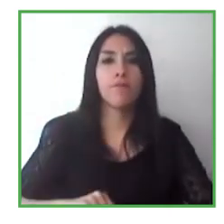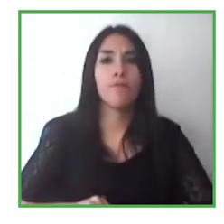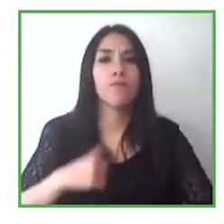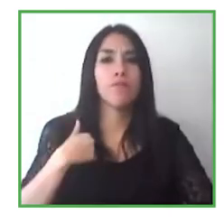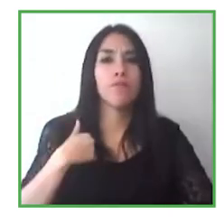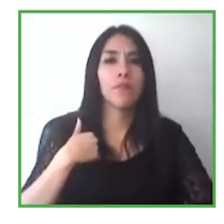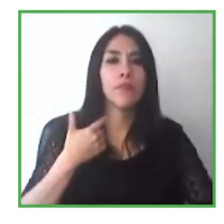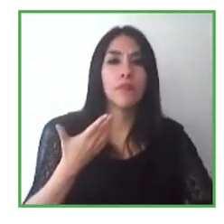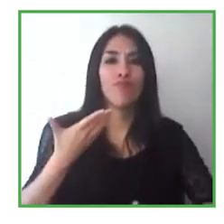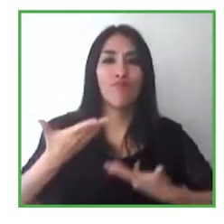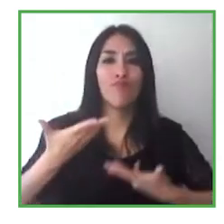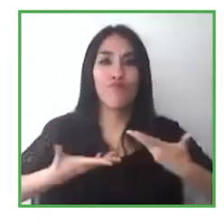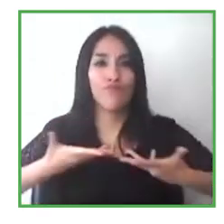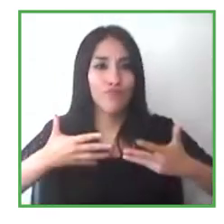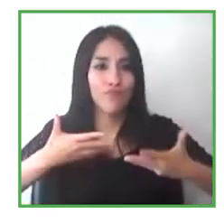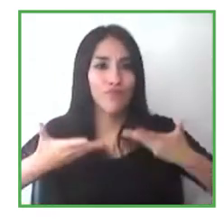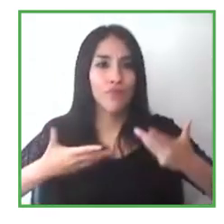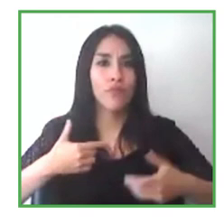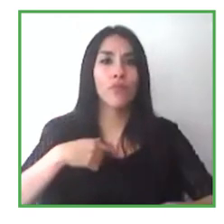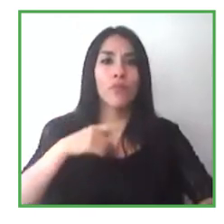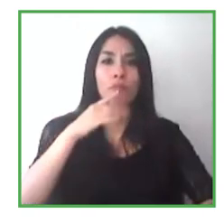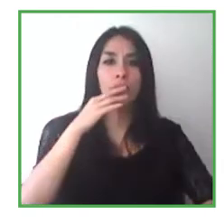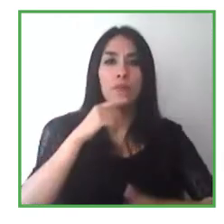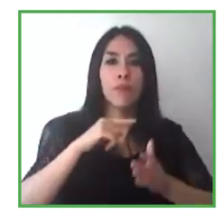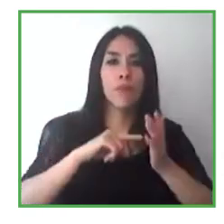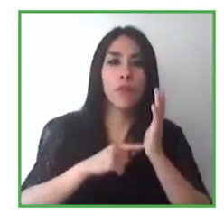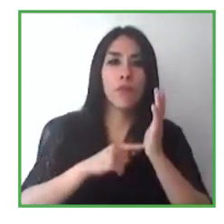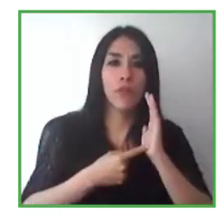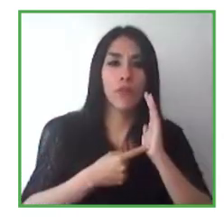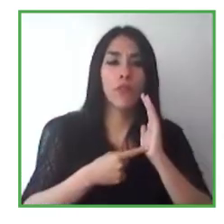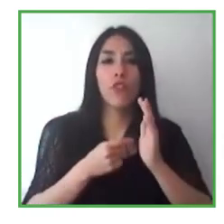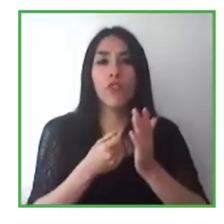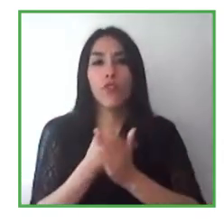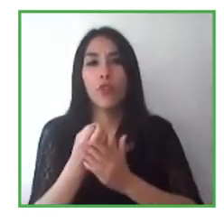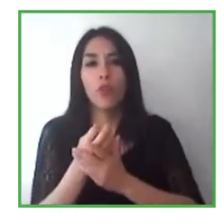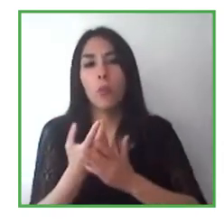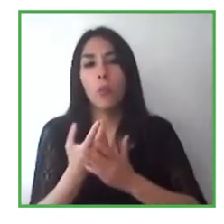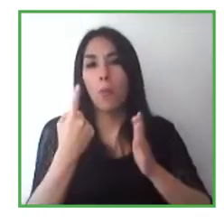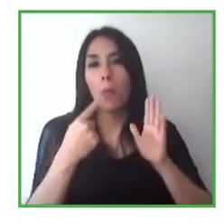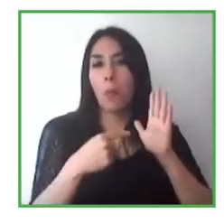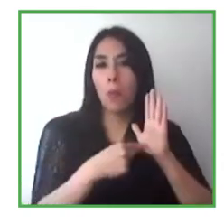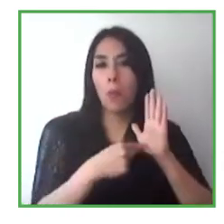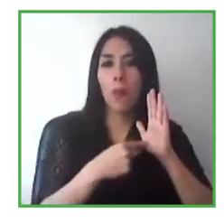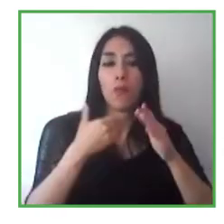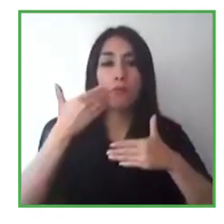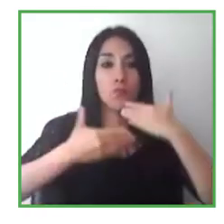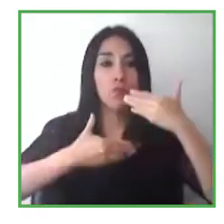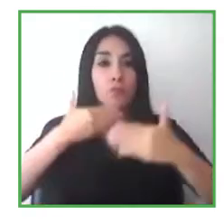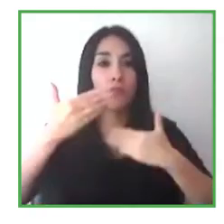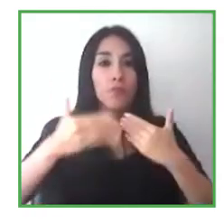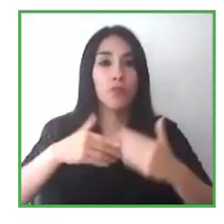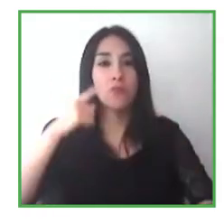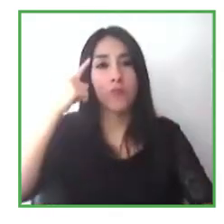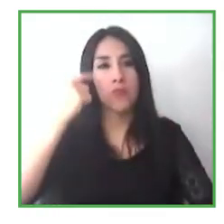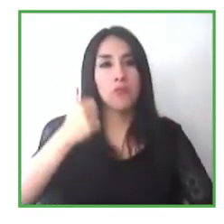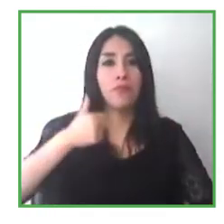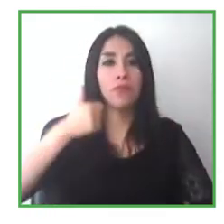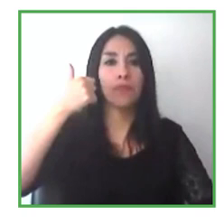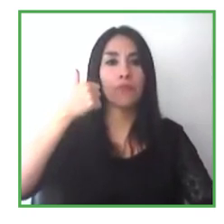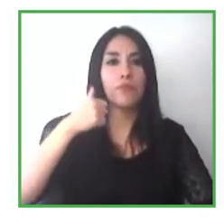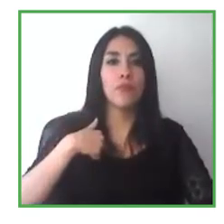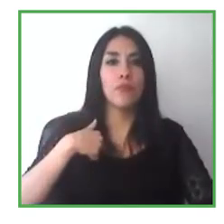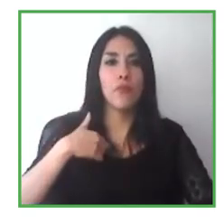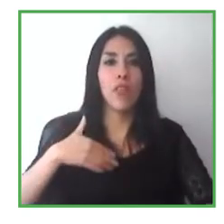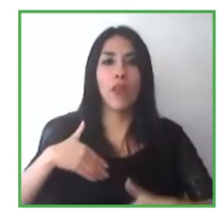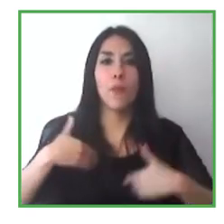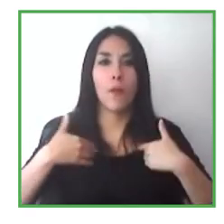which I think is a really key point. I mean, the fact is, is that everybody's more dependent on IT now. COVID has made everybody dependent on IT.